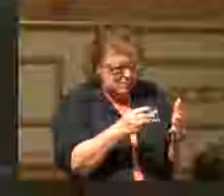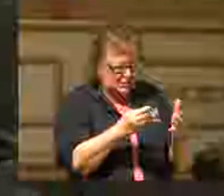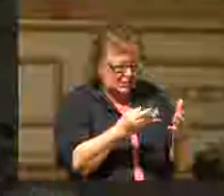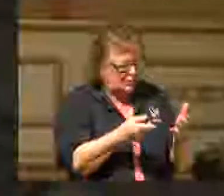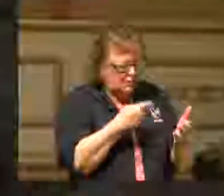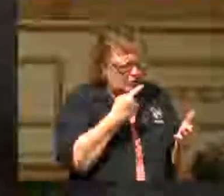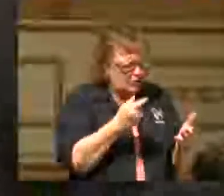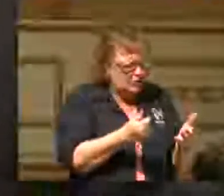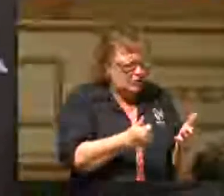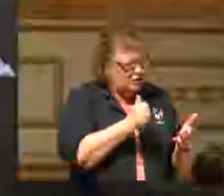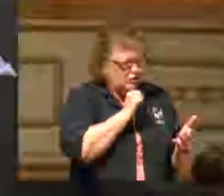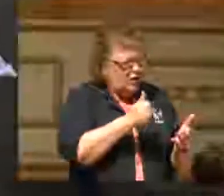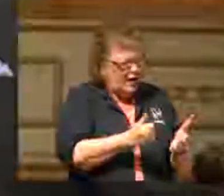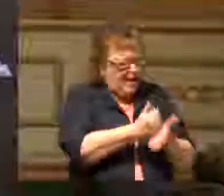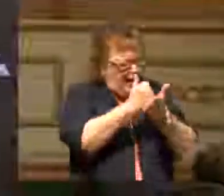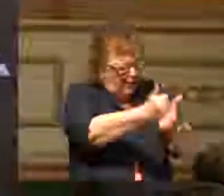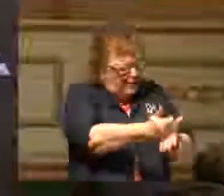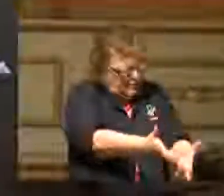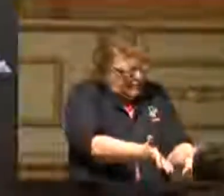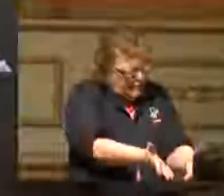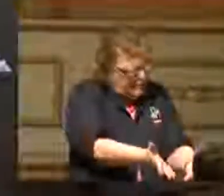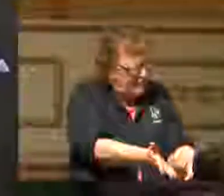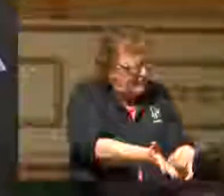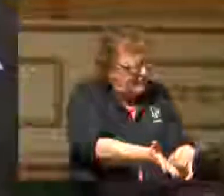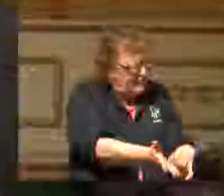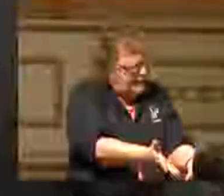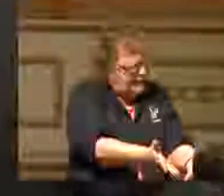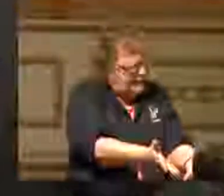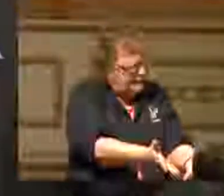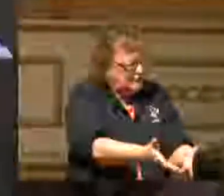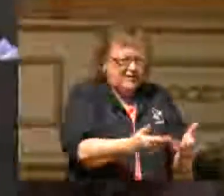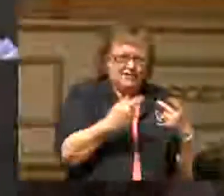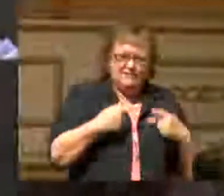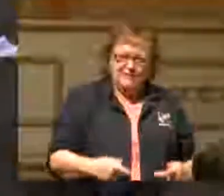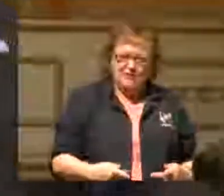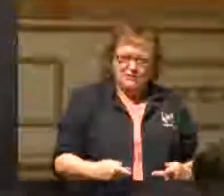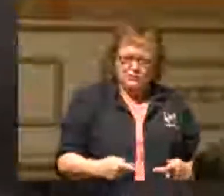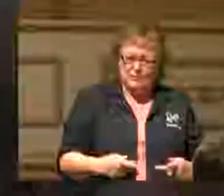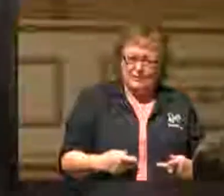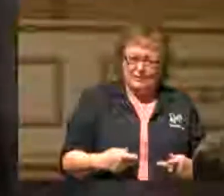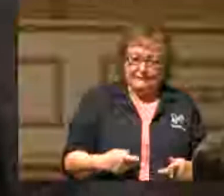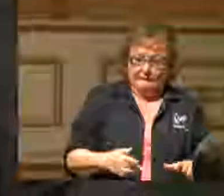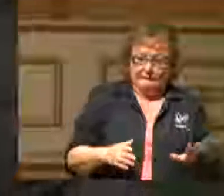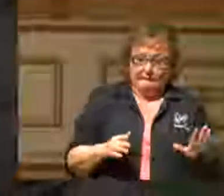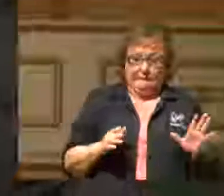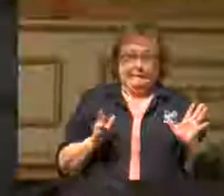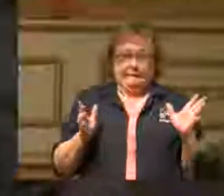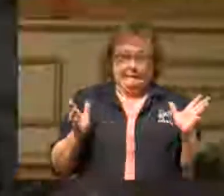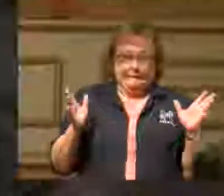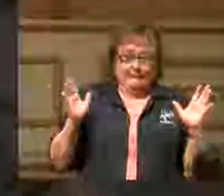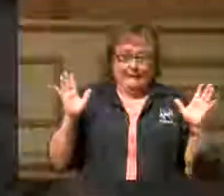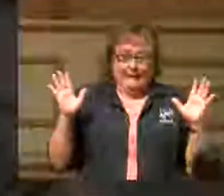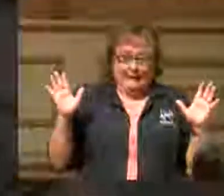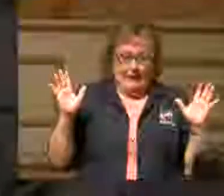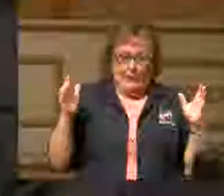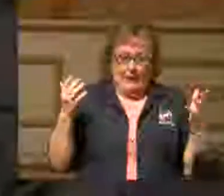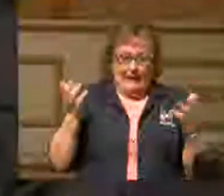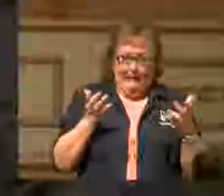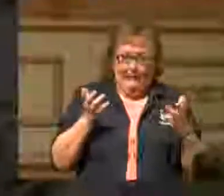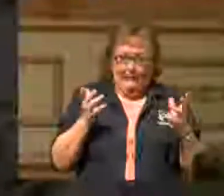Wouldn't you help it out of the ditch? Kind of put the Pharisees right on their heels, right off the bat.